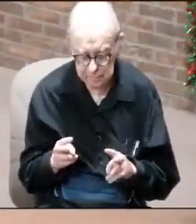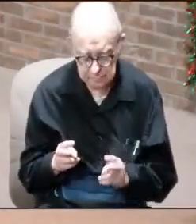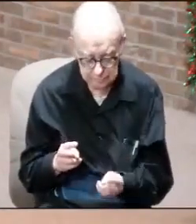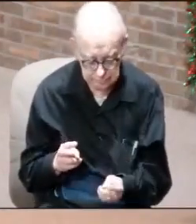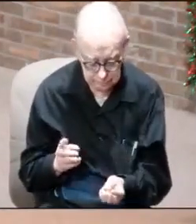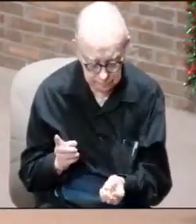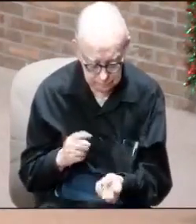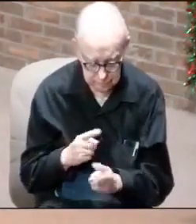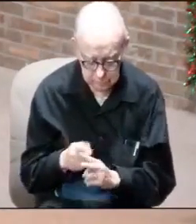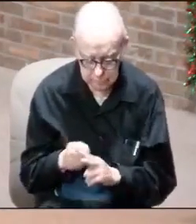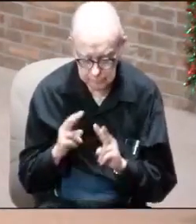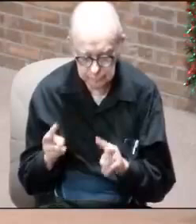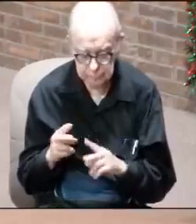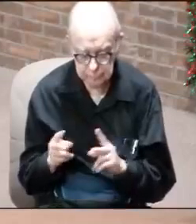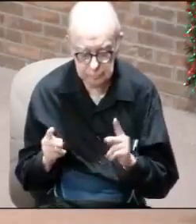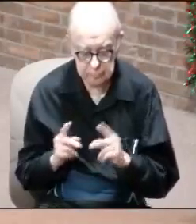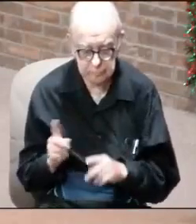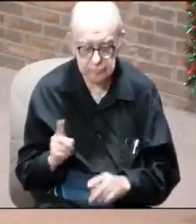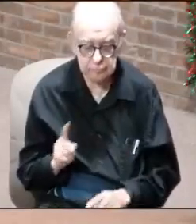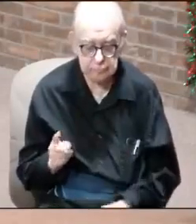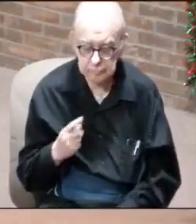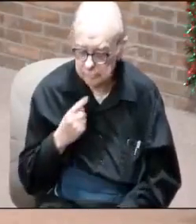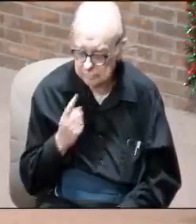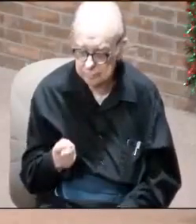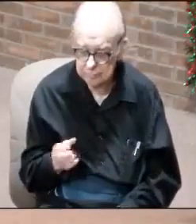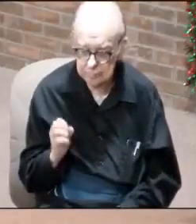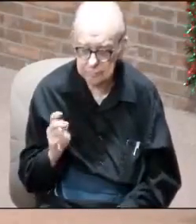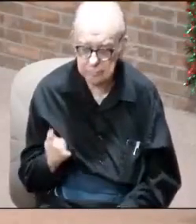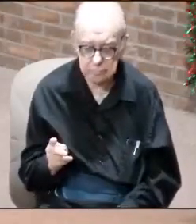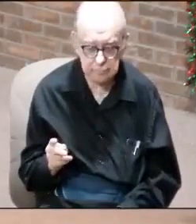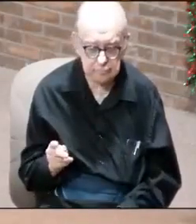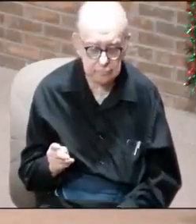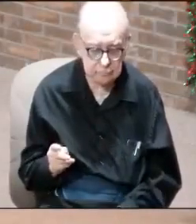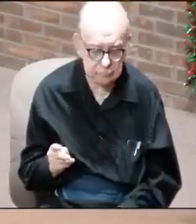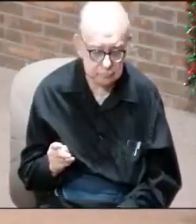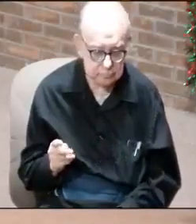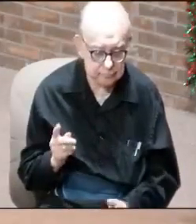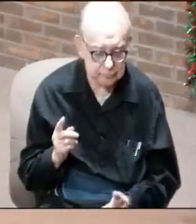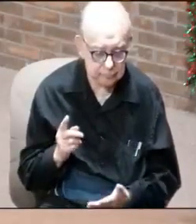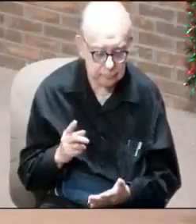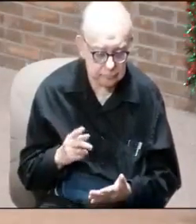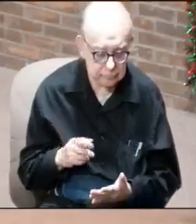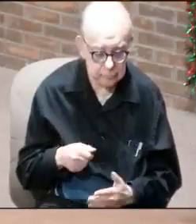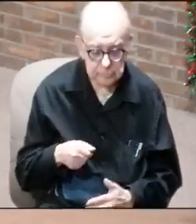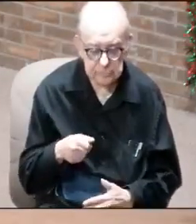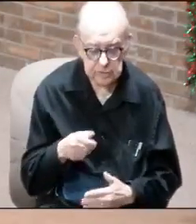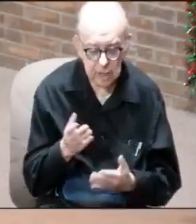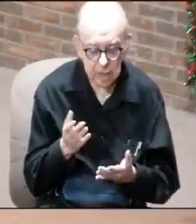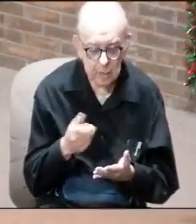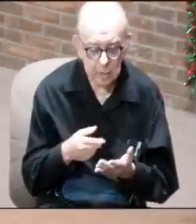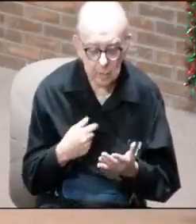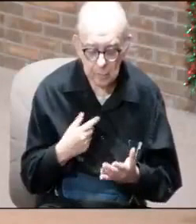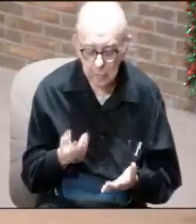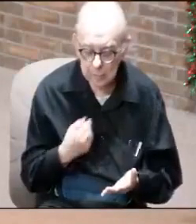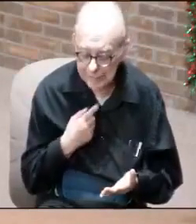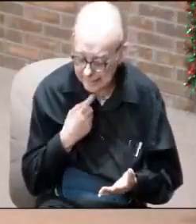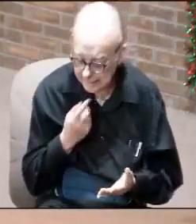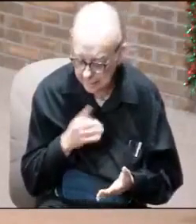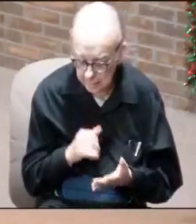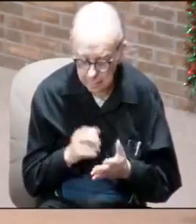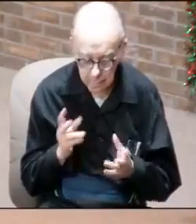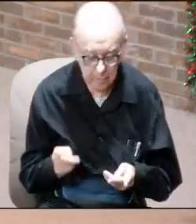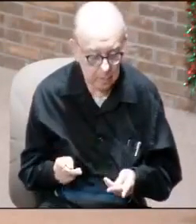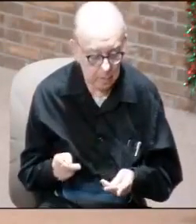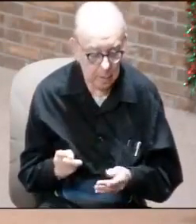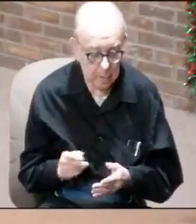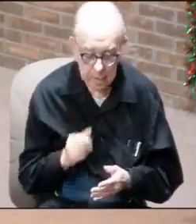and then I look for a place to where I could say, okay, what can, God, what is it that you want me to say to this person? Not what do I